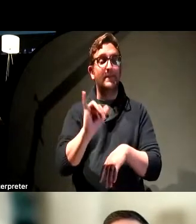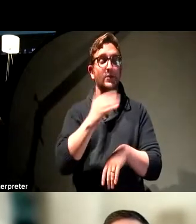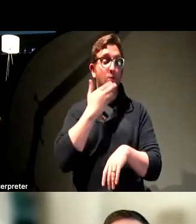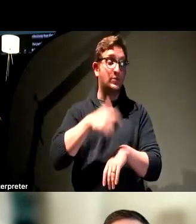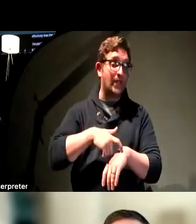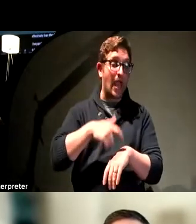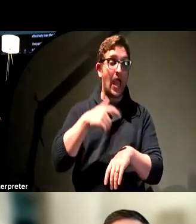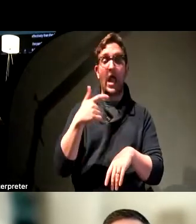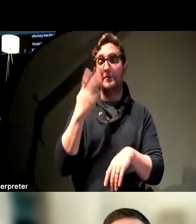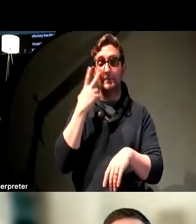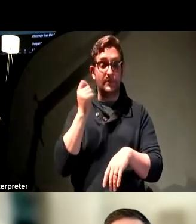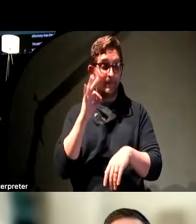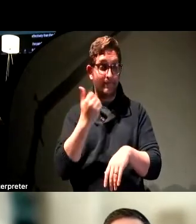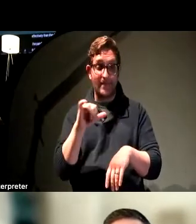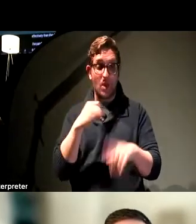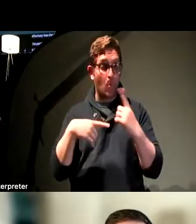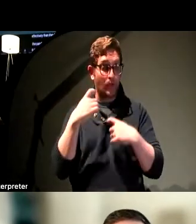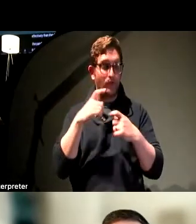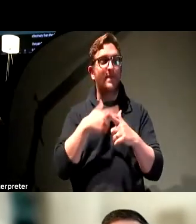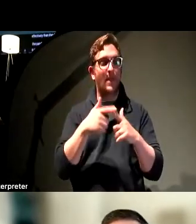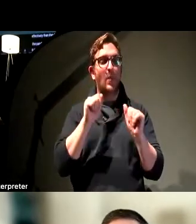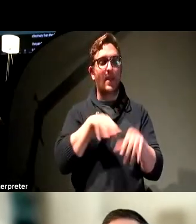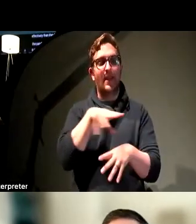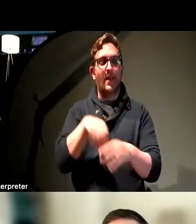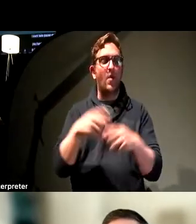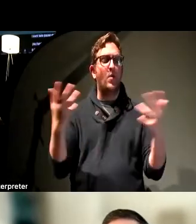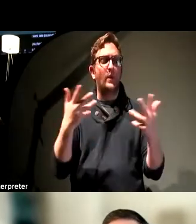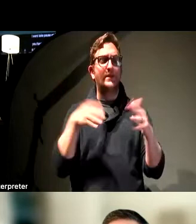questions, possibly. And then we'll get into what accessibility really